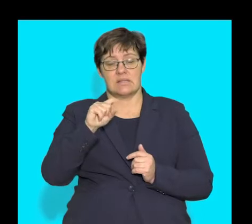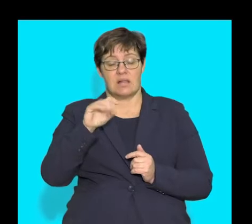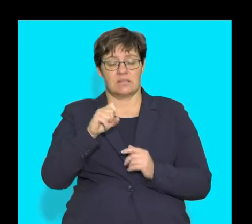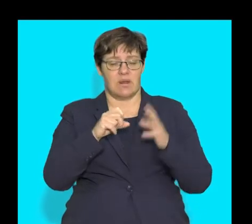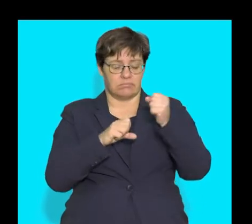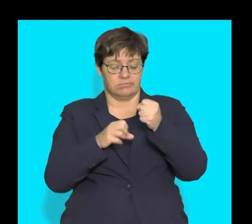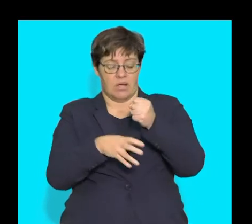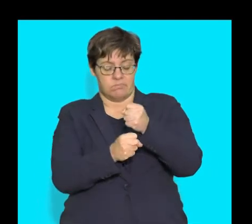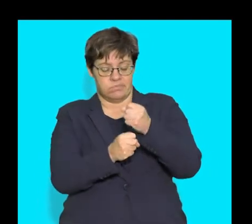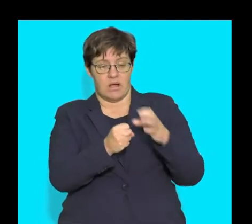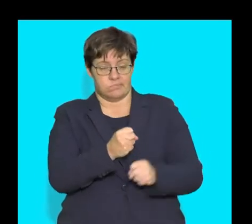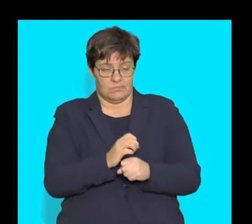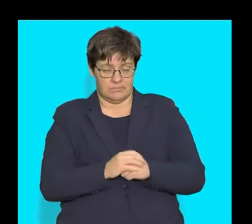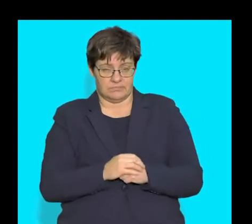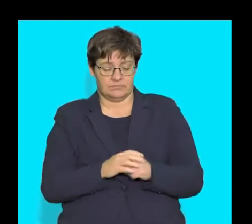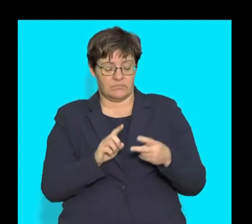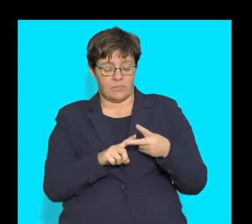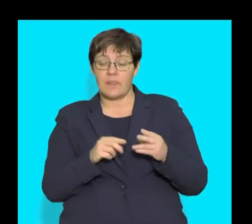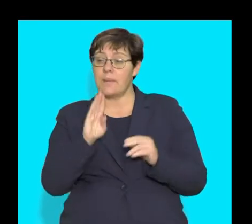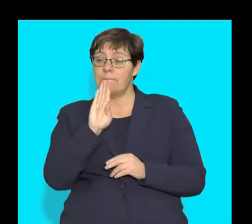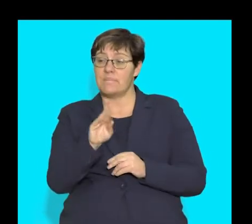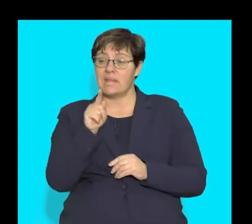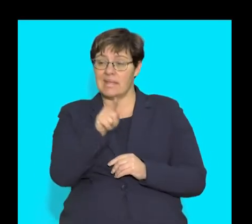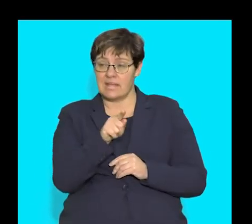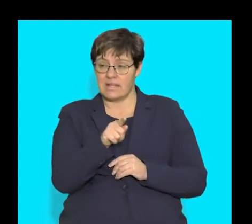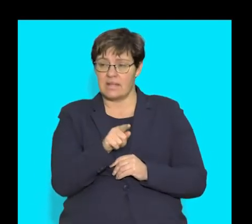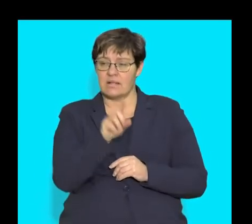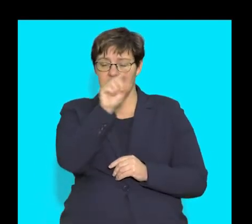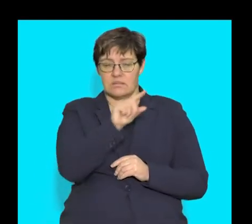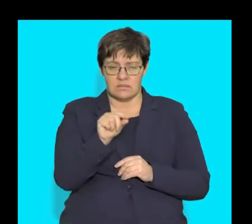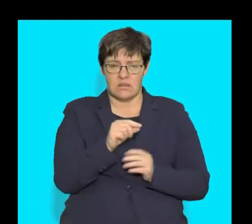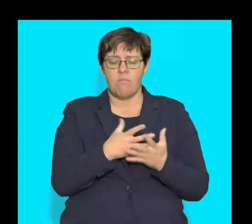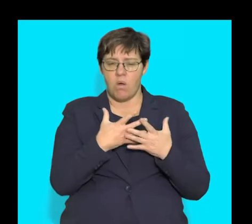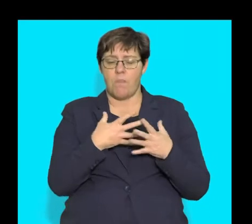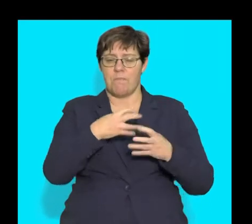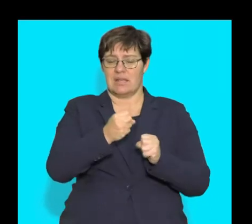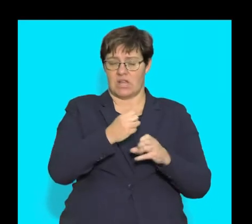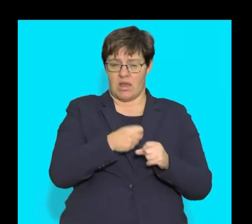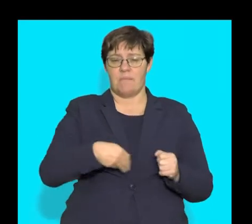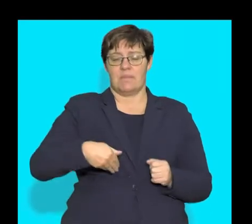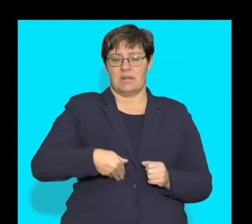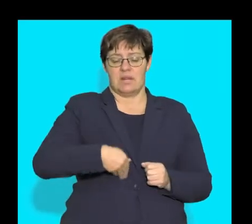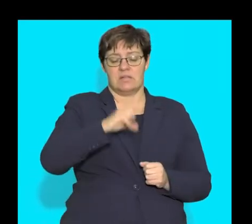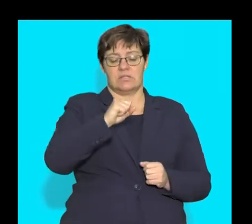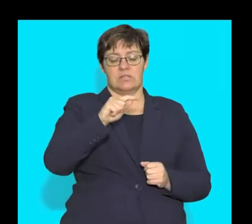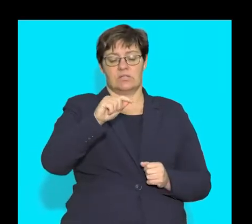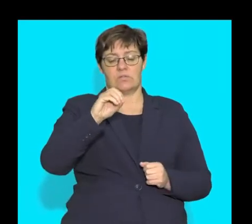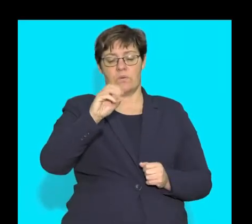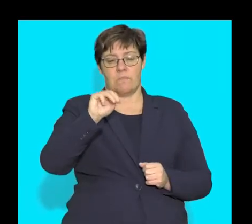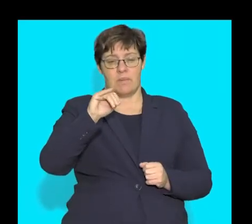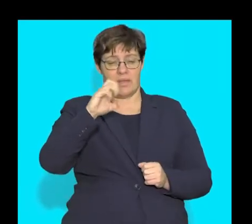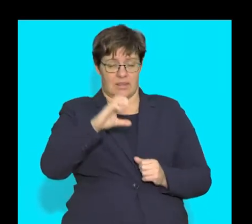Label line B points to this organ here which is a muscular organ and that organ is the stomach.